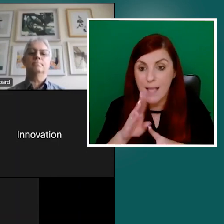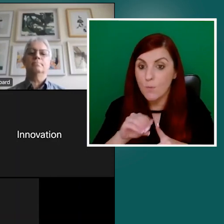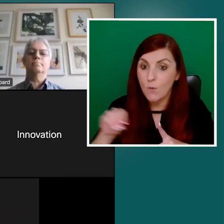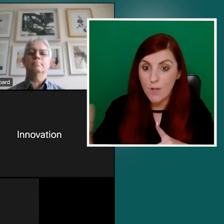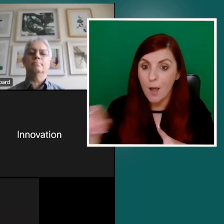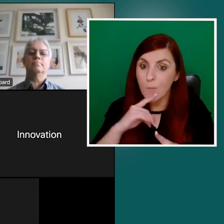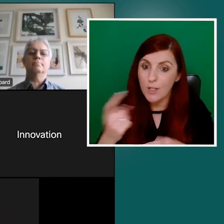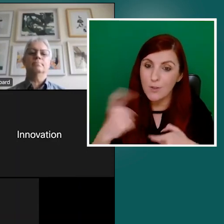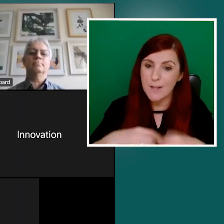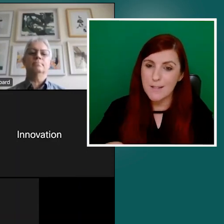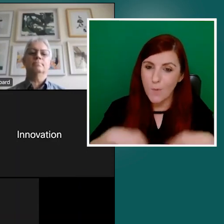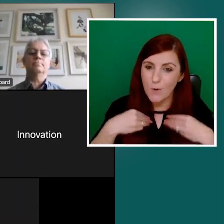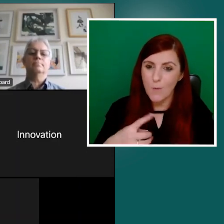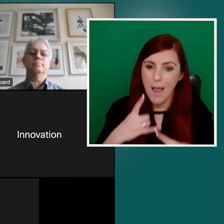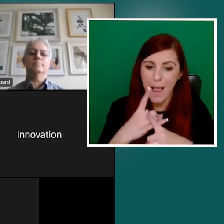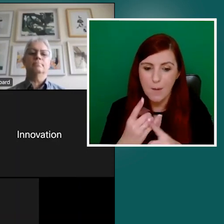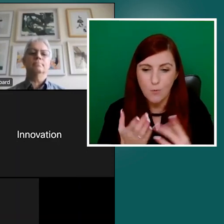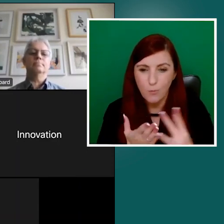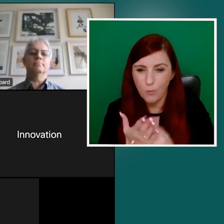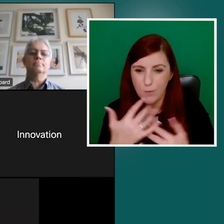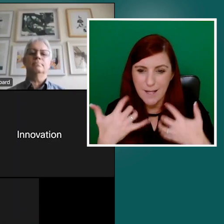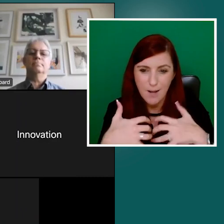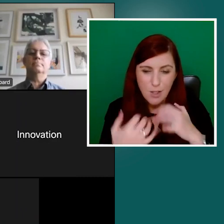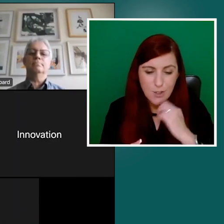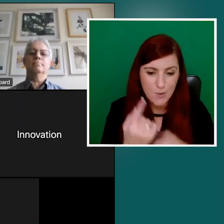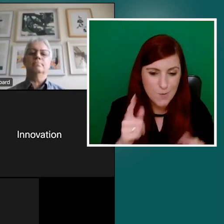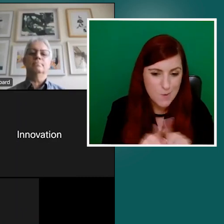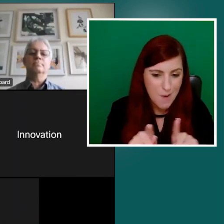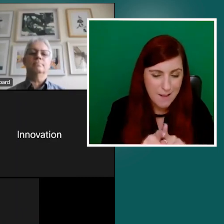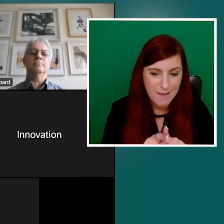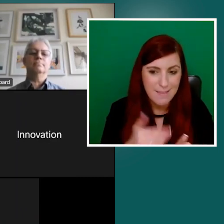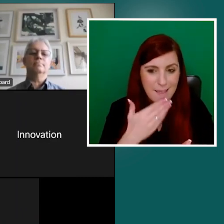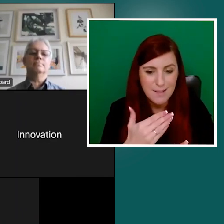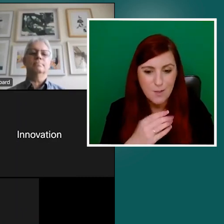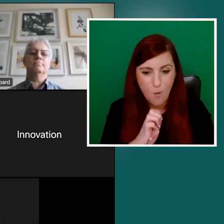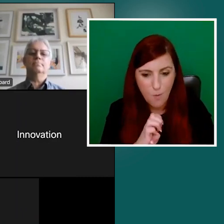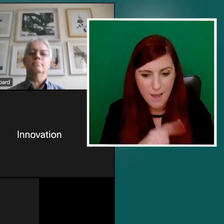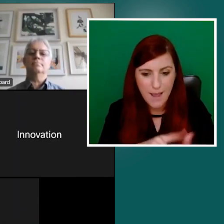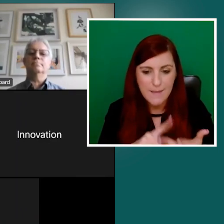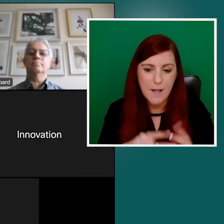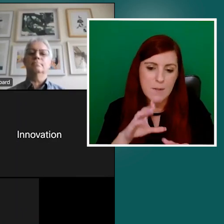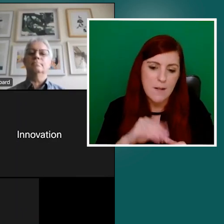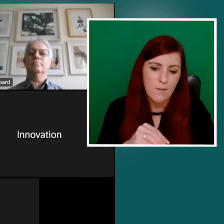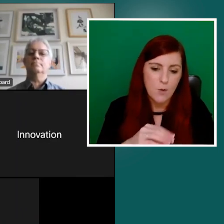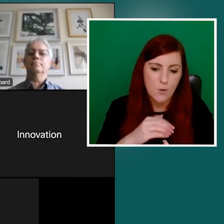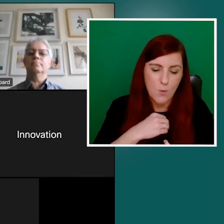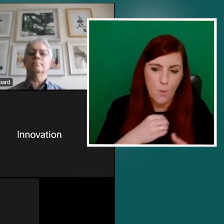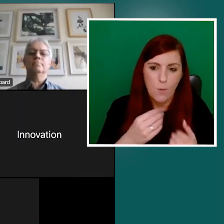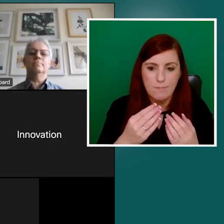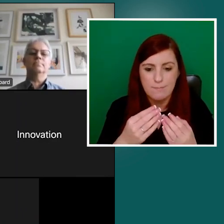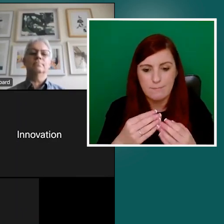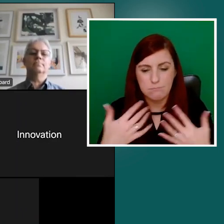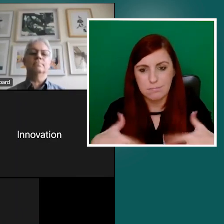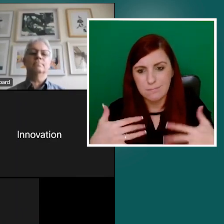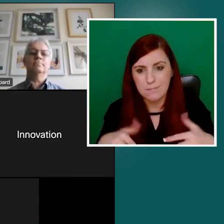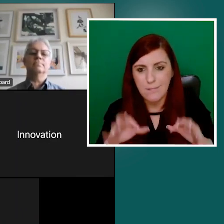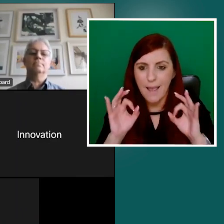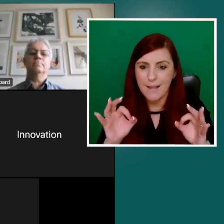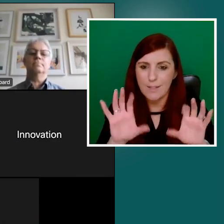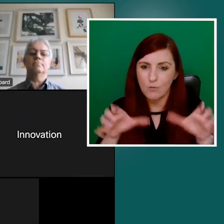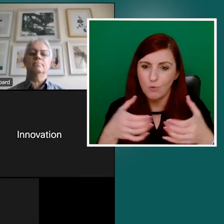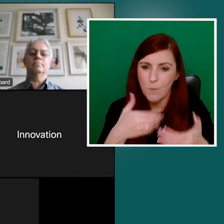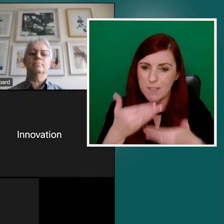Owen and then in particular to our really excellent group of speakers this morning to Donald Fitzpatrick,